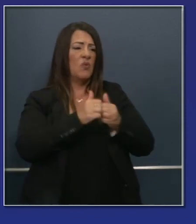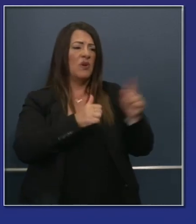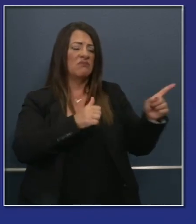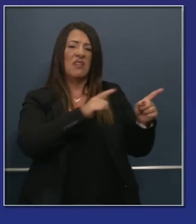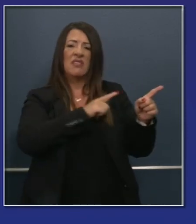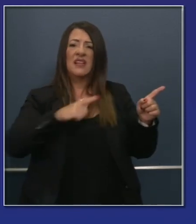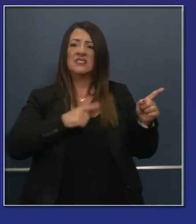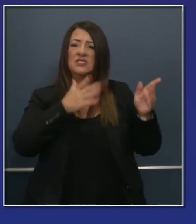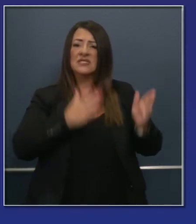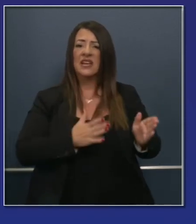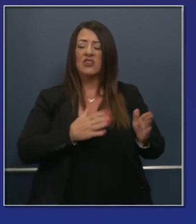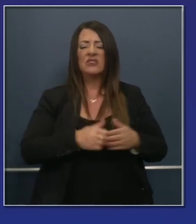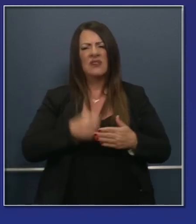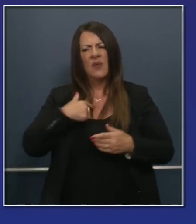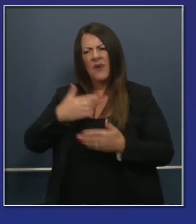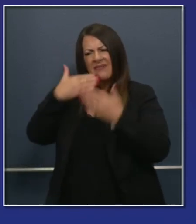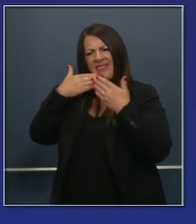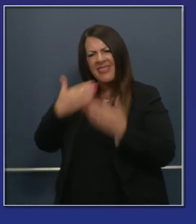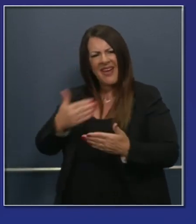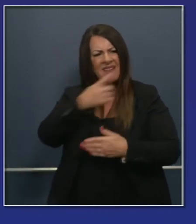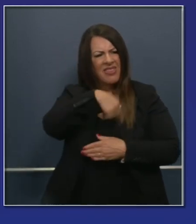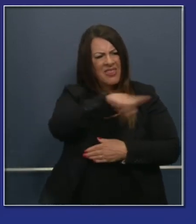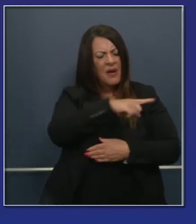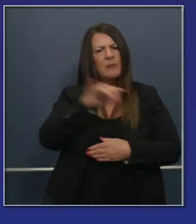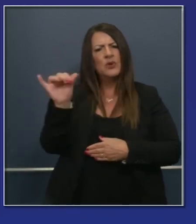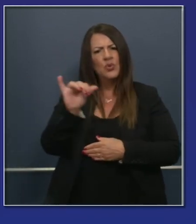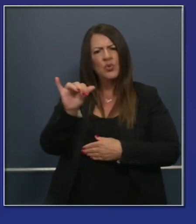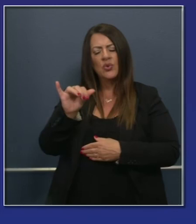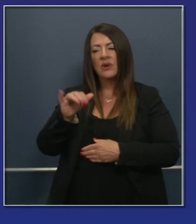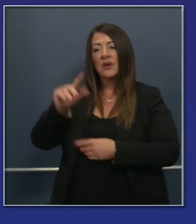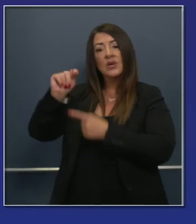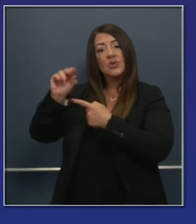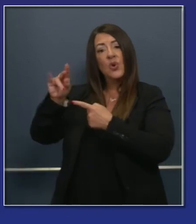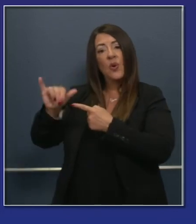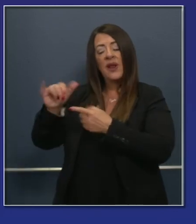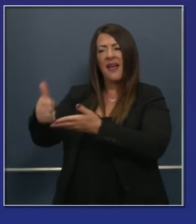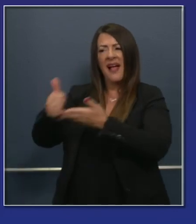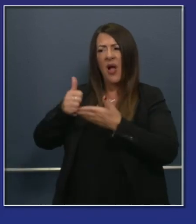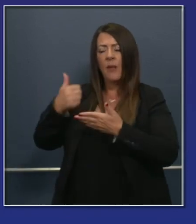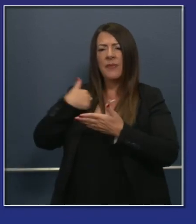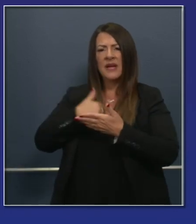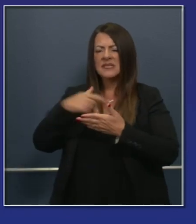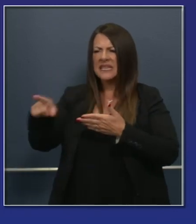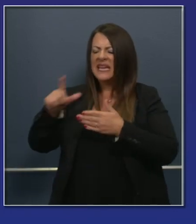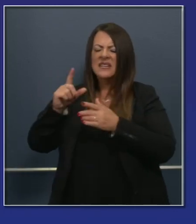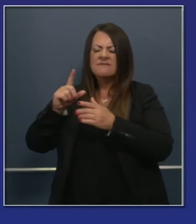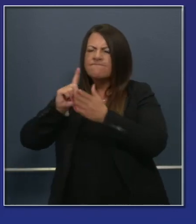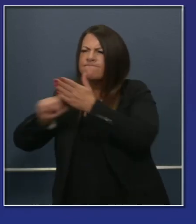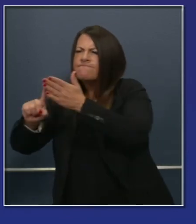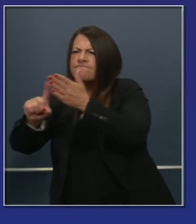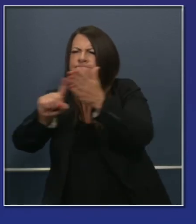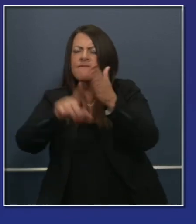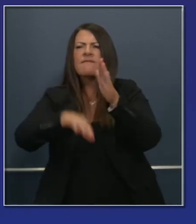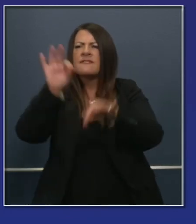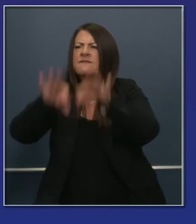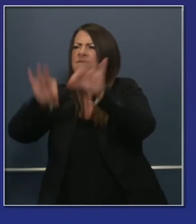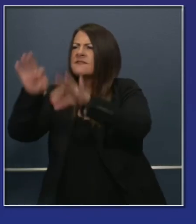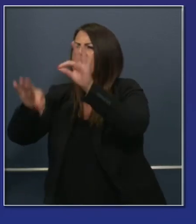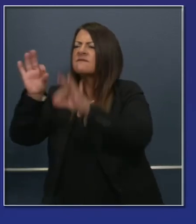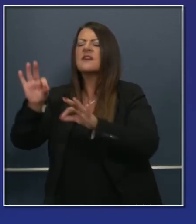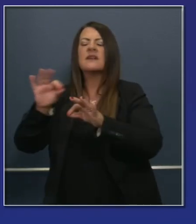well for their support and participation. has helped us not only procure and identify the capacity